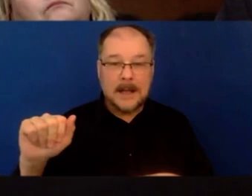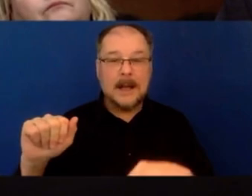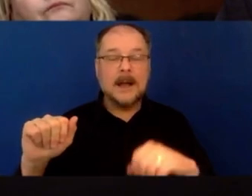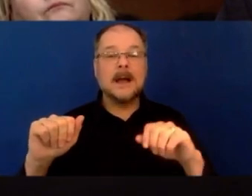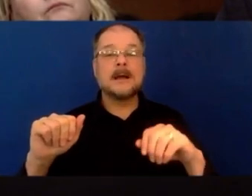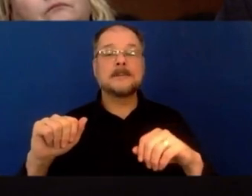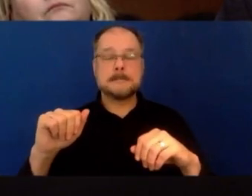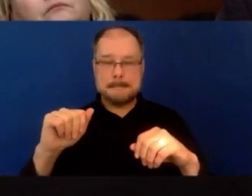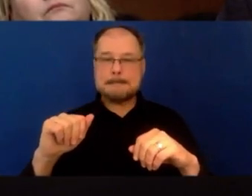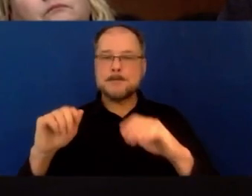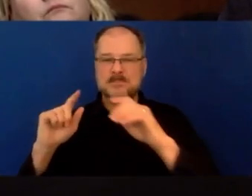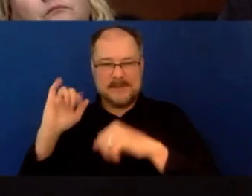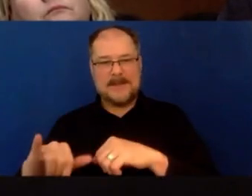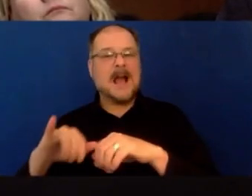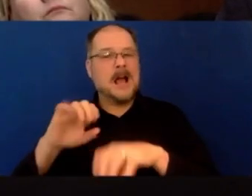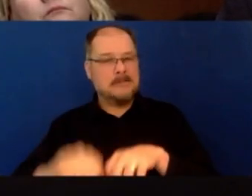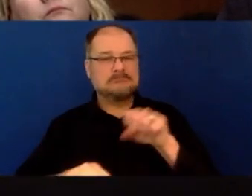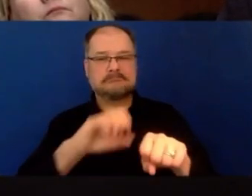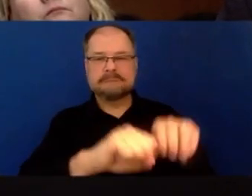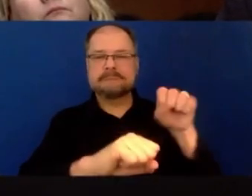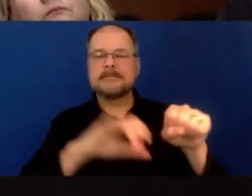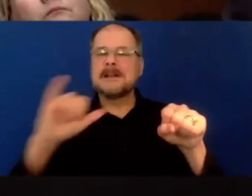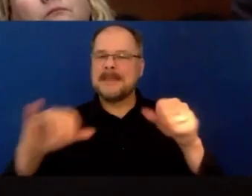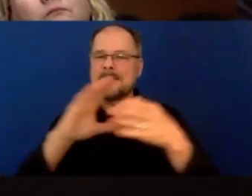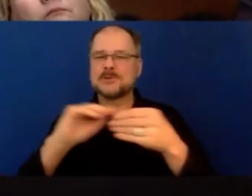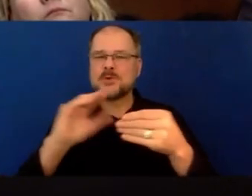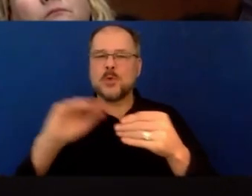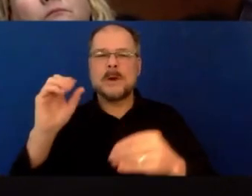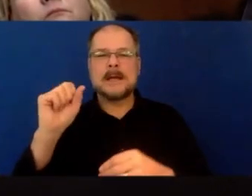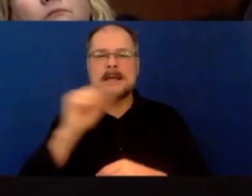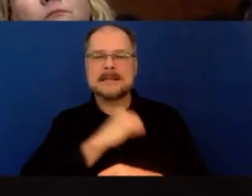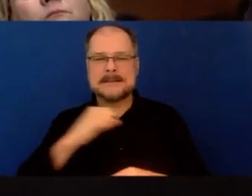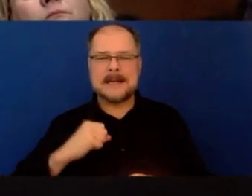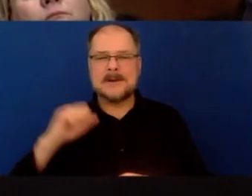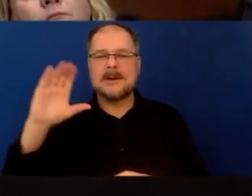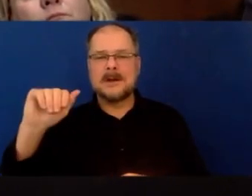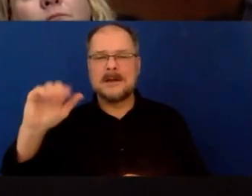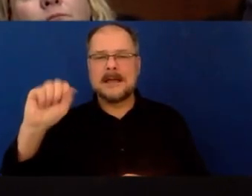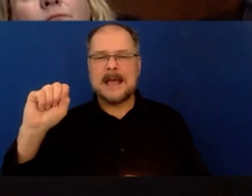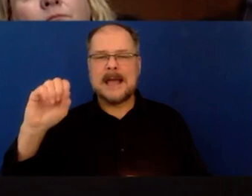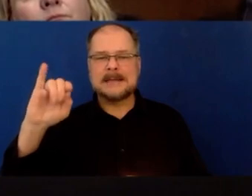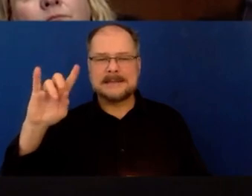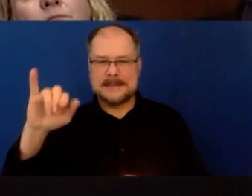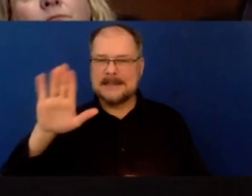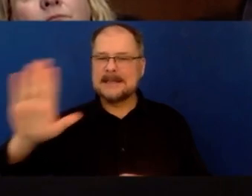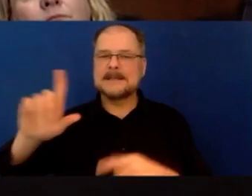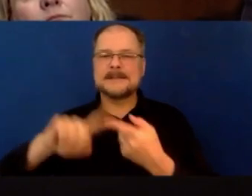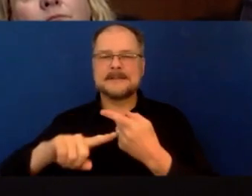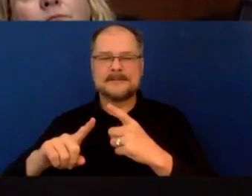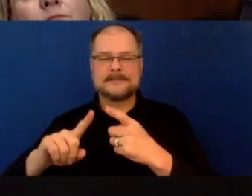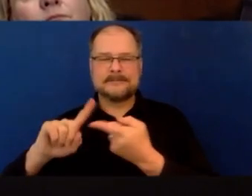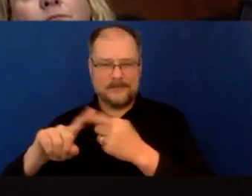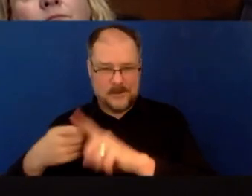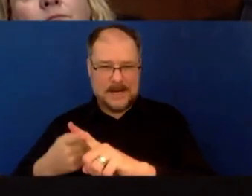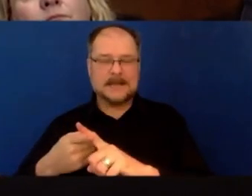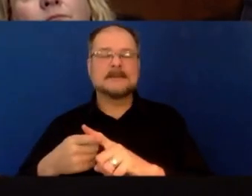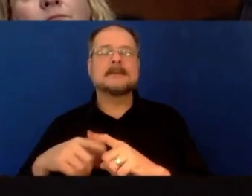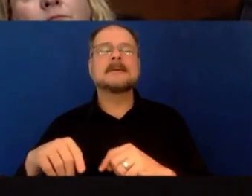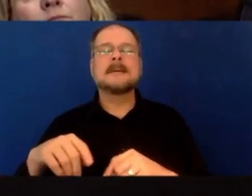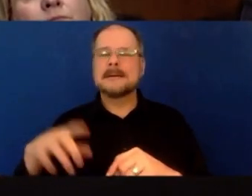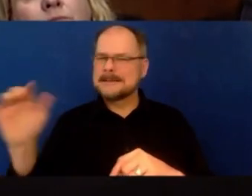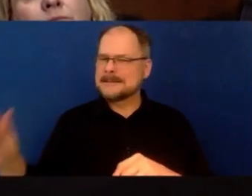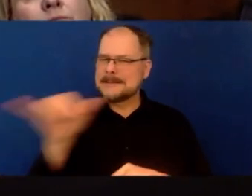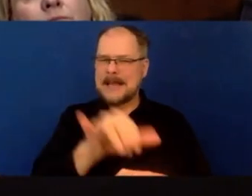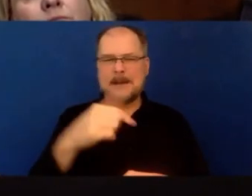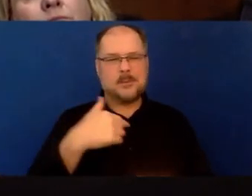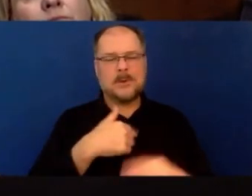degrees. So that story that Senator Cassidy shared with us is exactly what we're trying to do by getting more entry level into